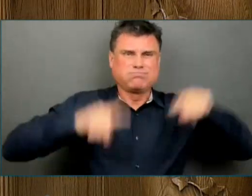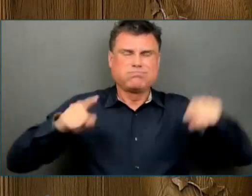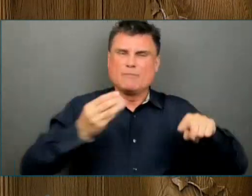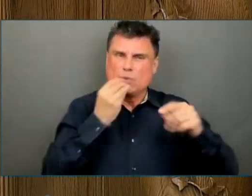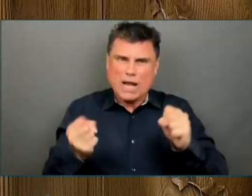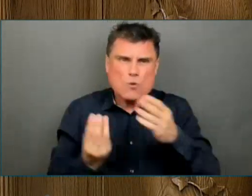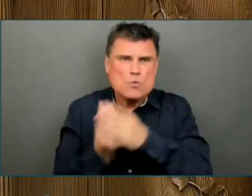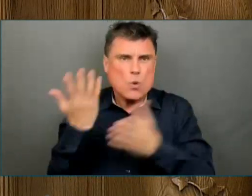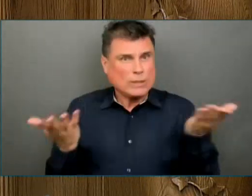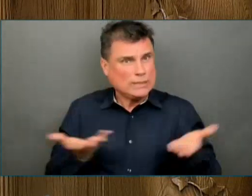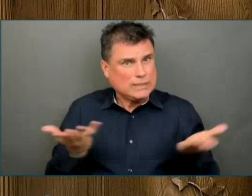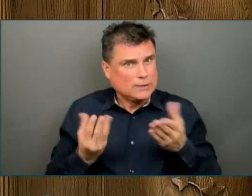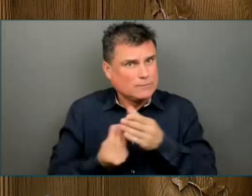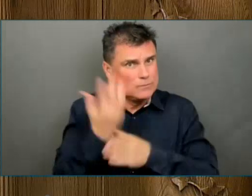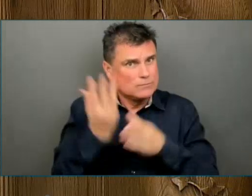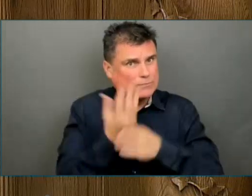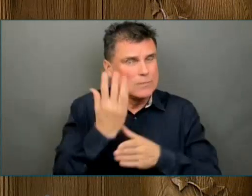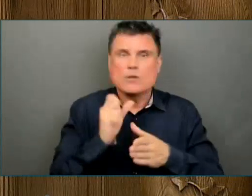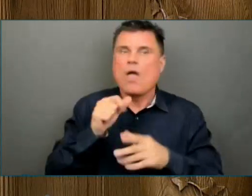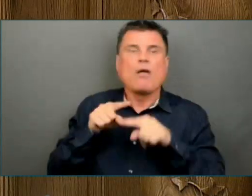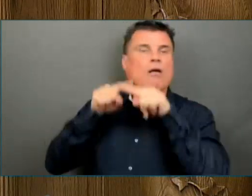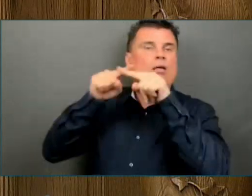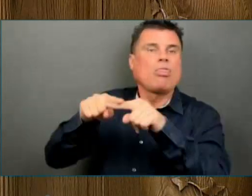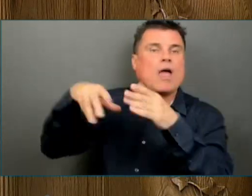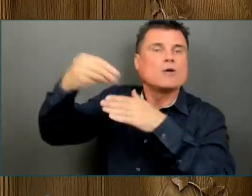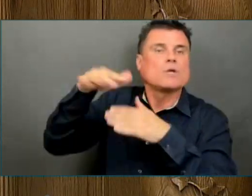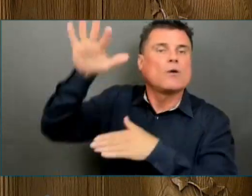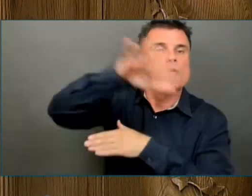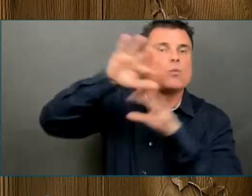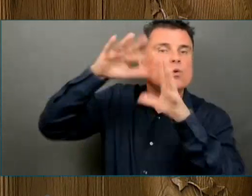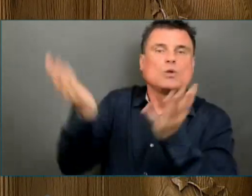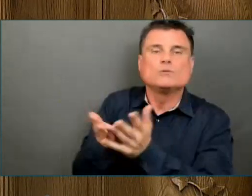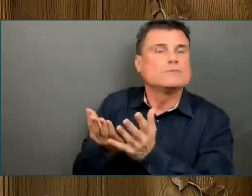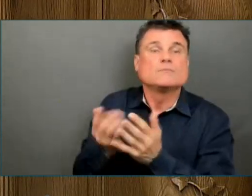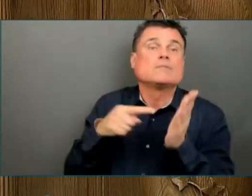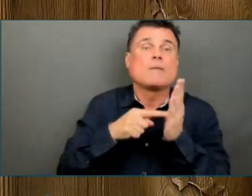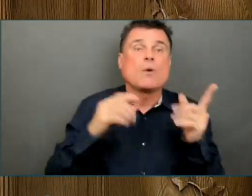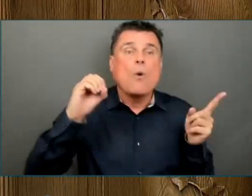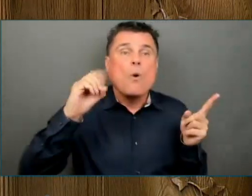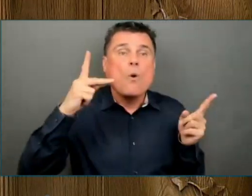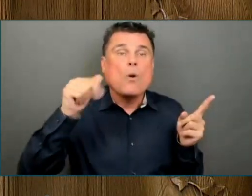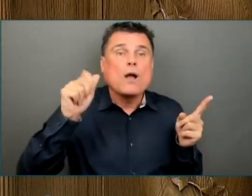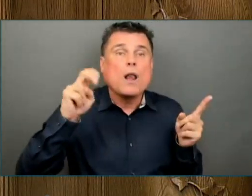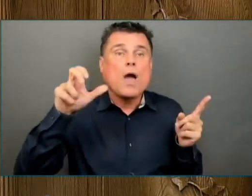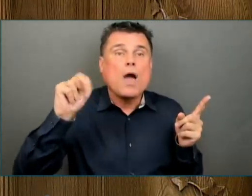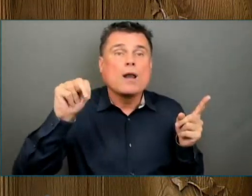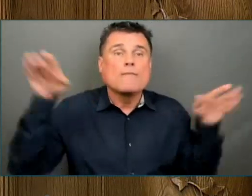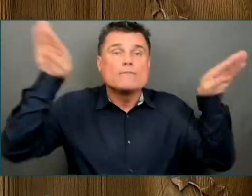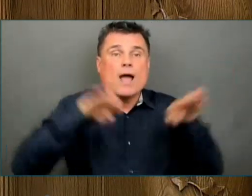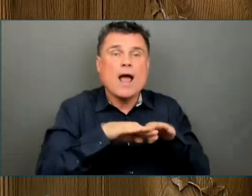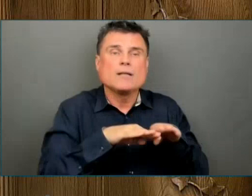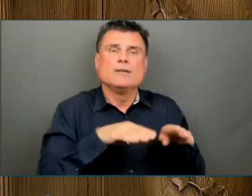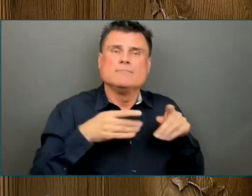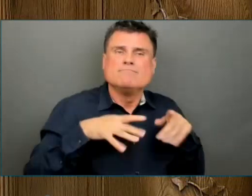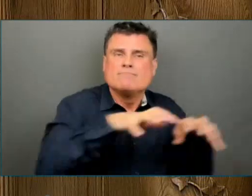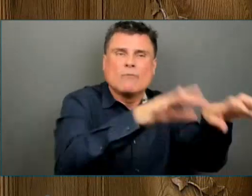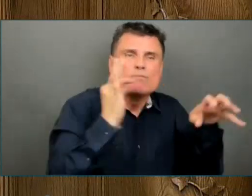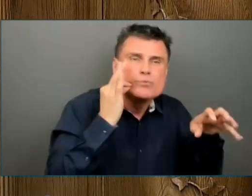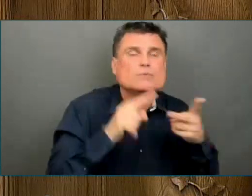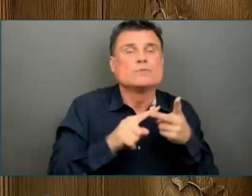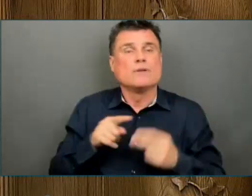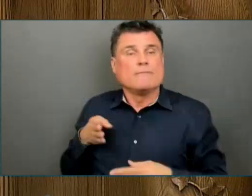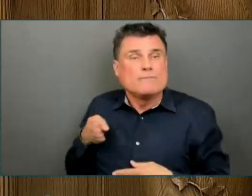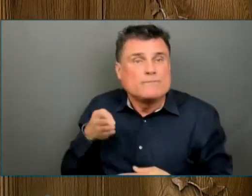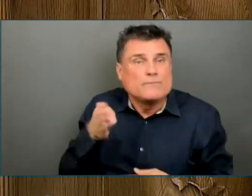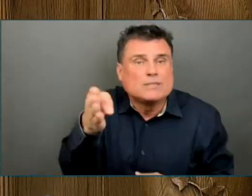eat the food we love from here at home. Your government will continue to support our growers and producers by